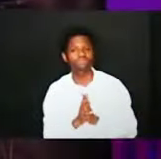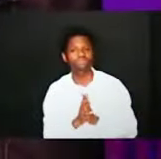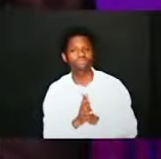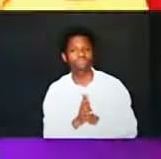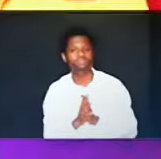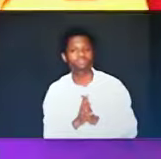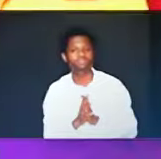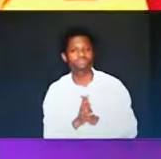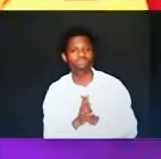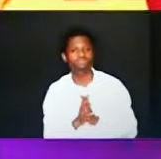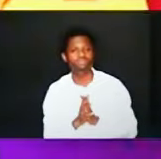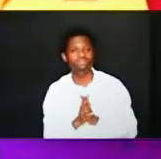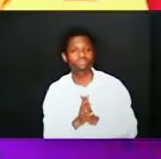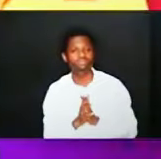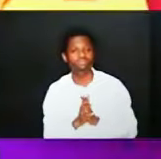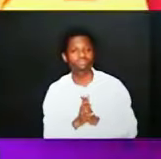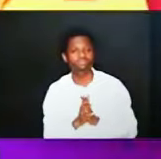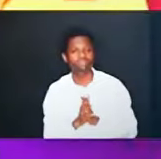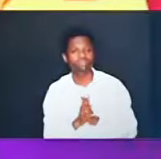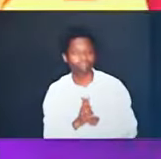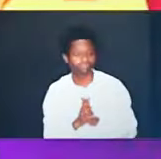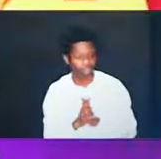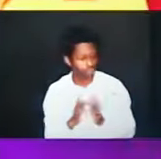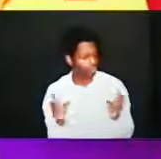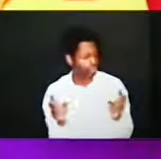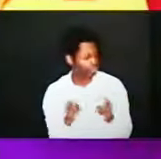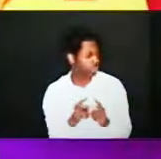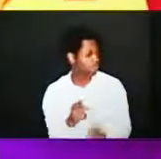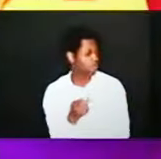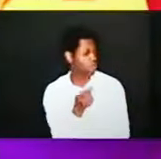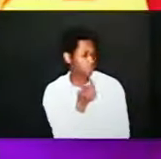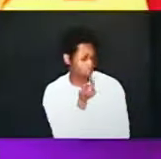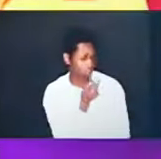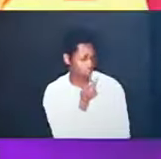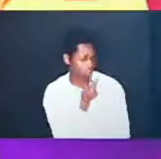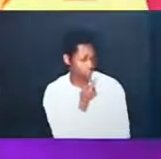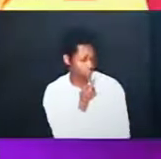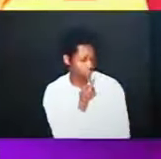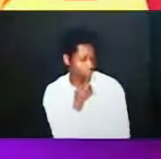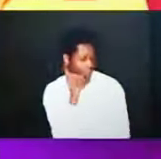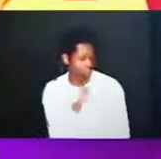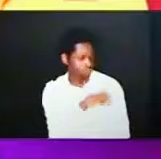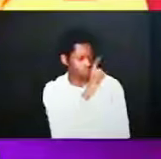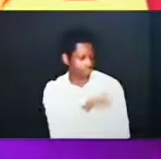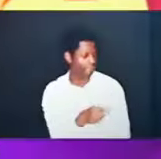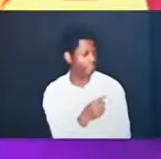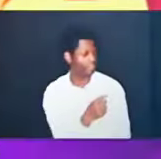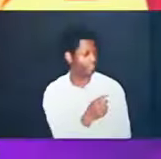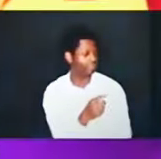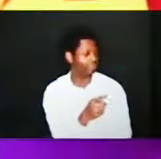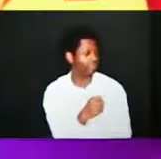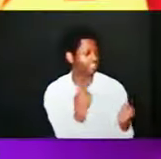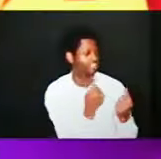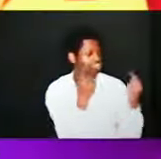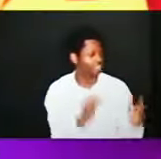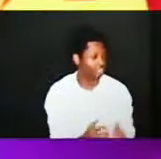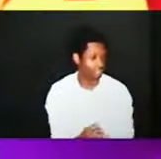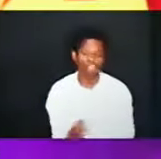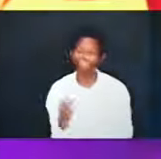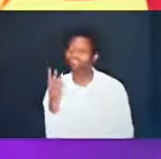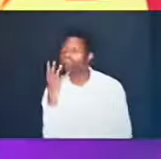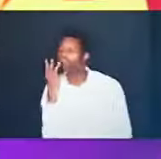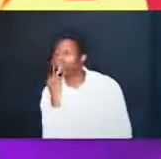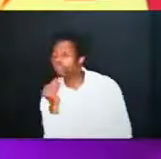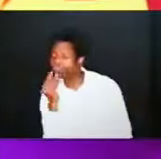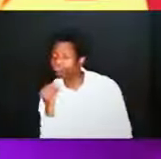so God Paul is condemning the Gentiles he has also condemned the Israelites by the